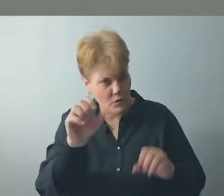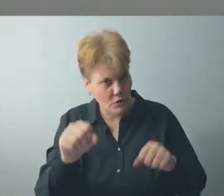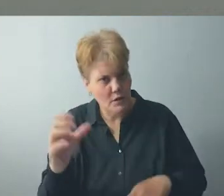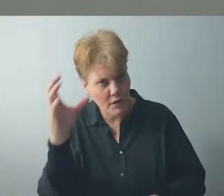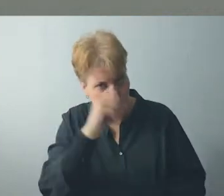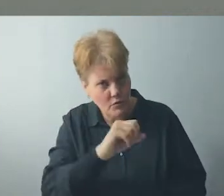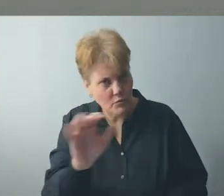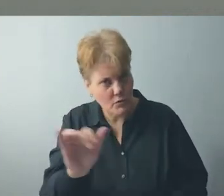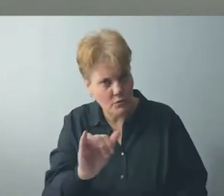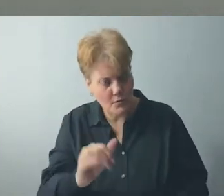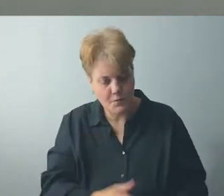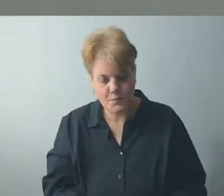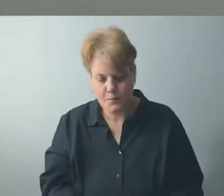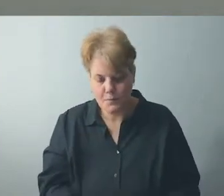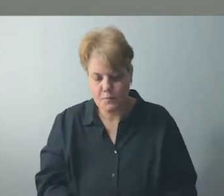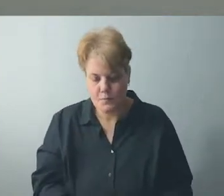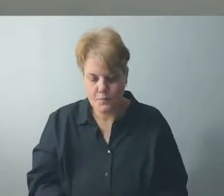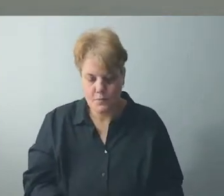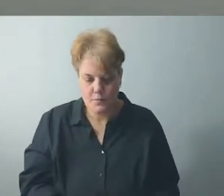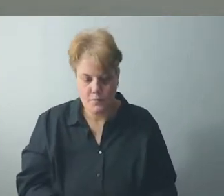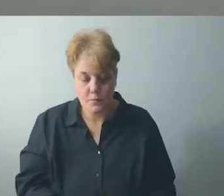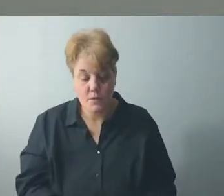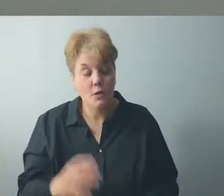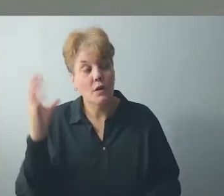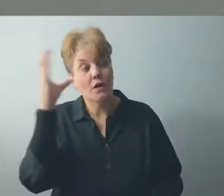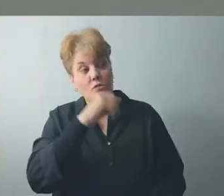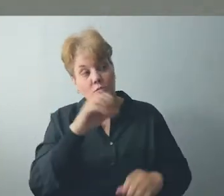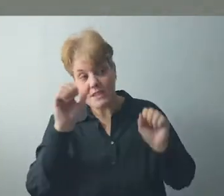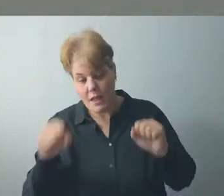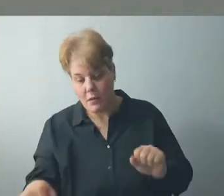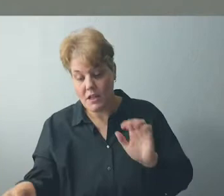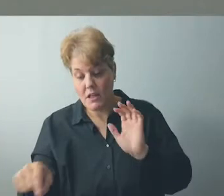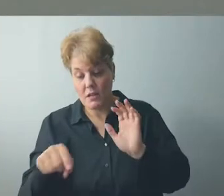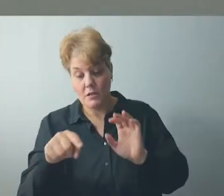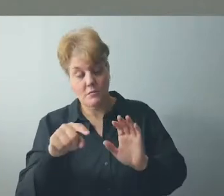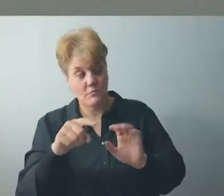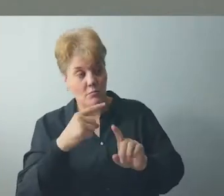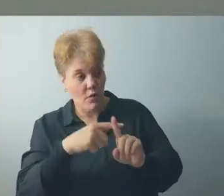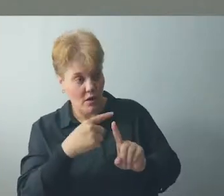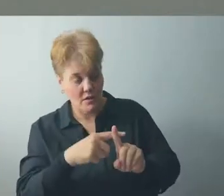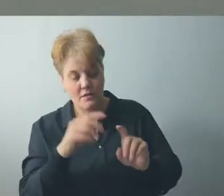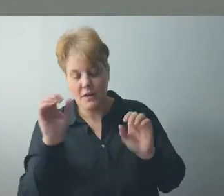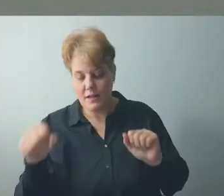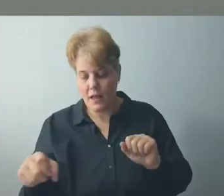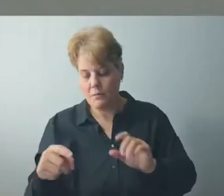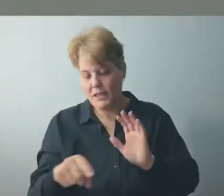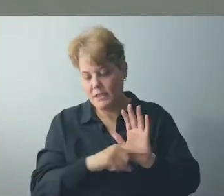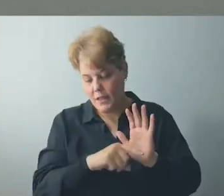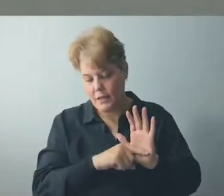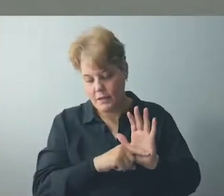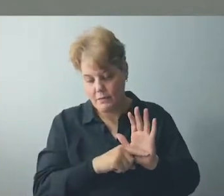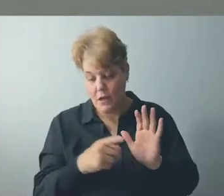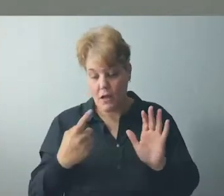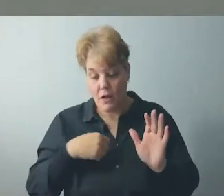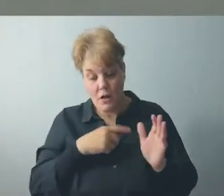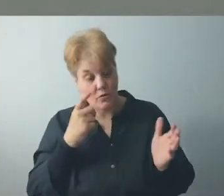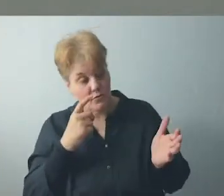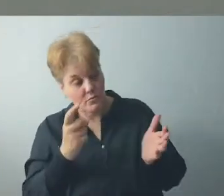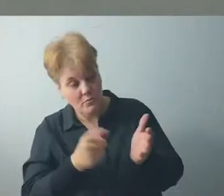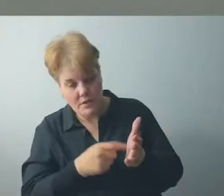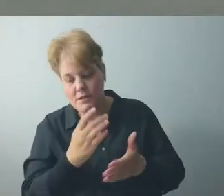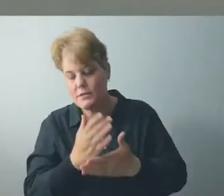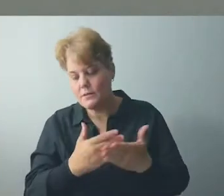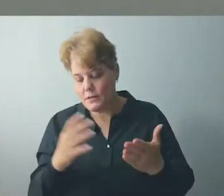some of those prejudices might be bad and some of them might be good. Some of those prejudices might be conscious, like giving student drivers a wide berth